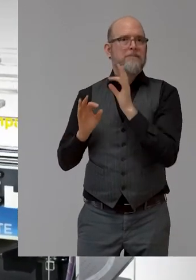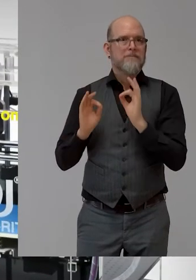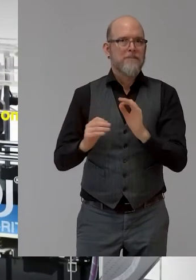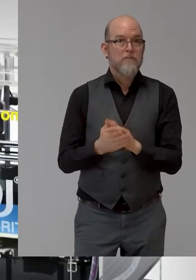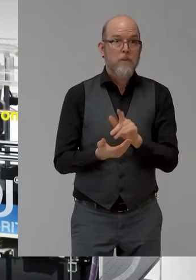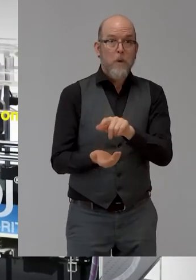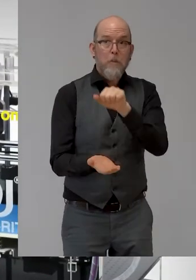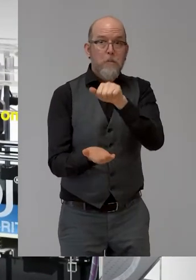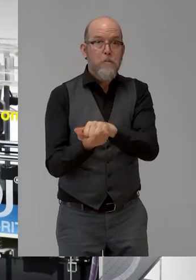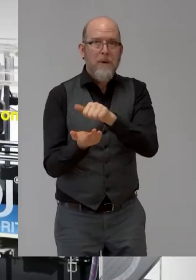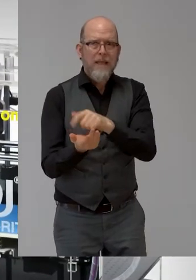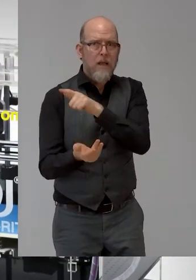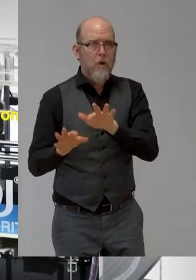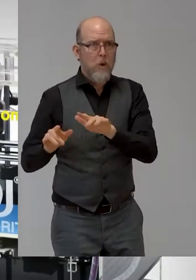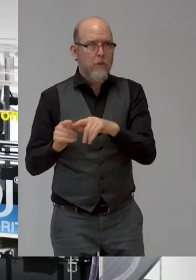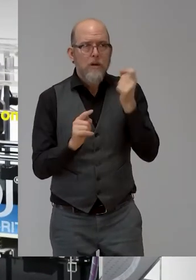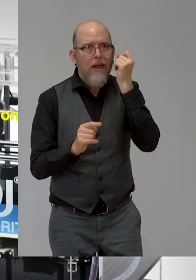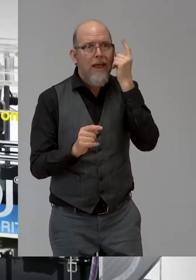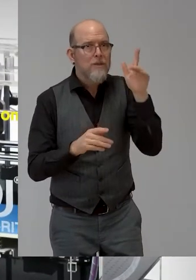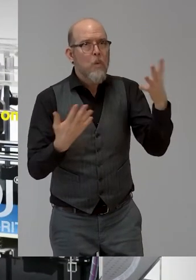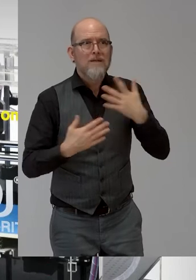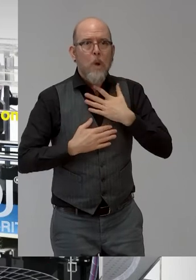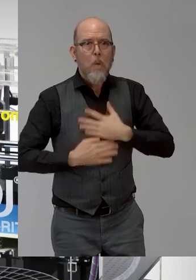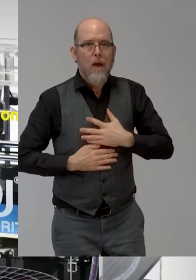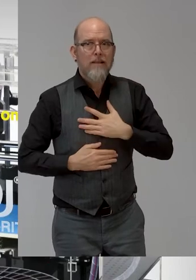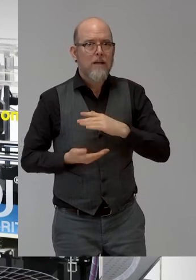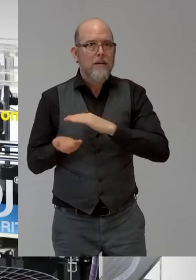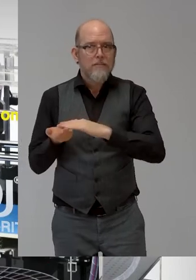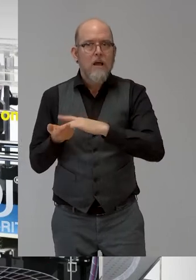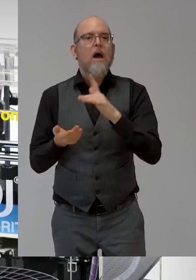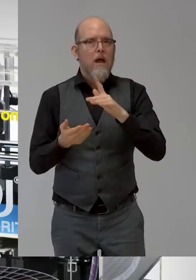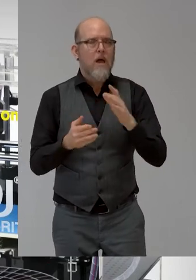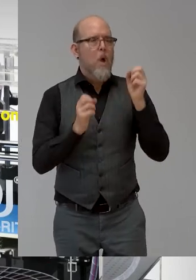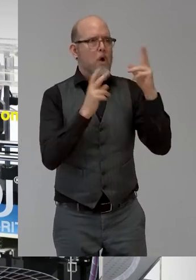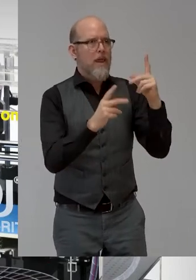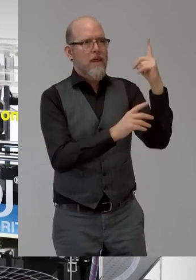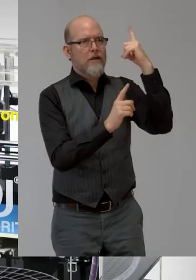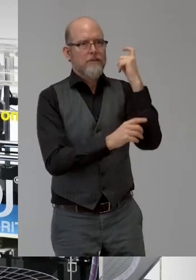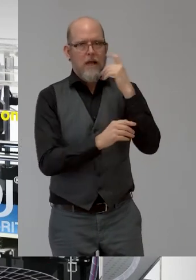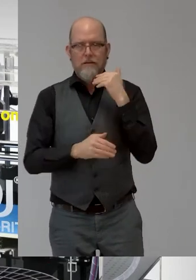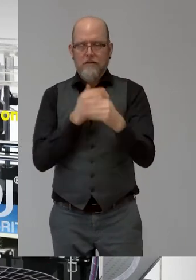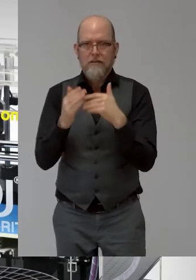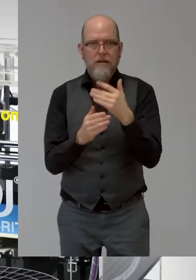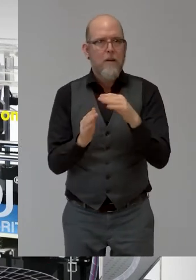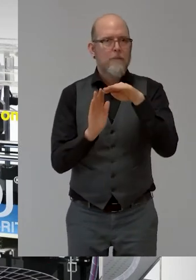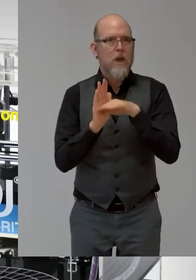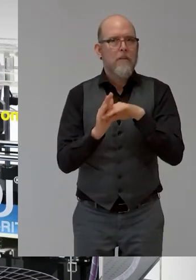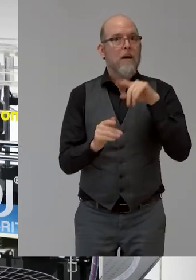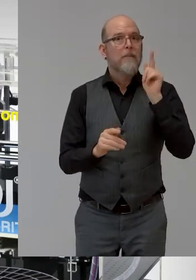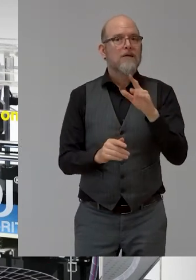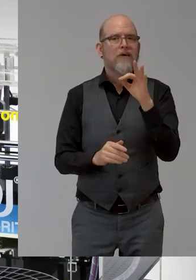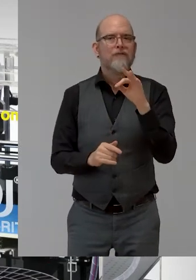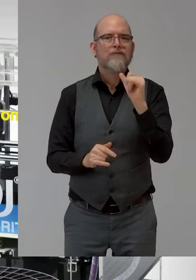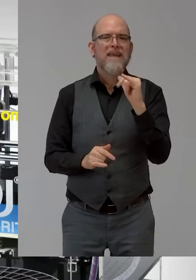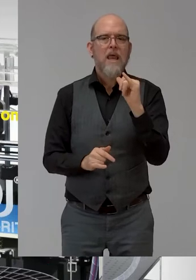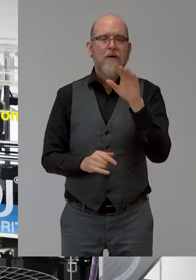to print. We are now ready to print. Printing. But first, need filament. Filament is